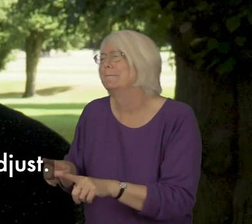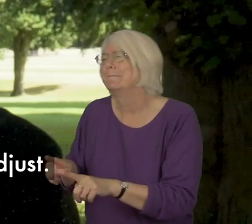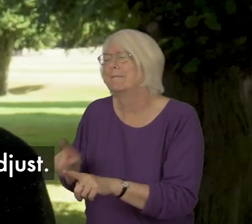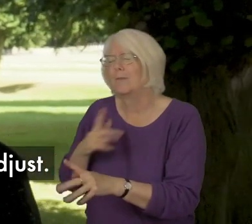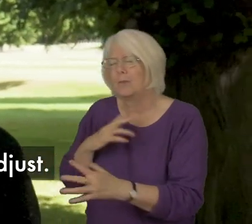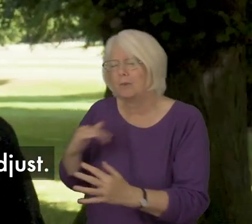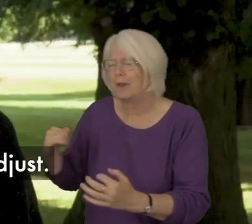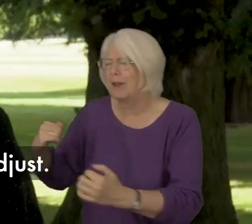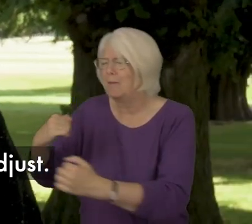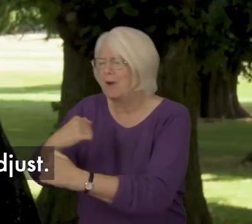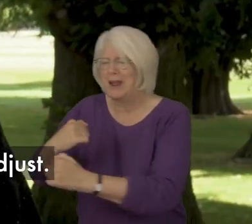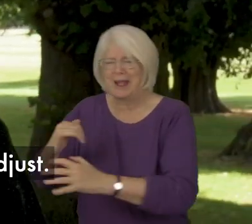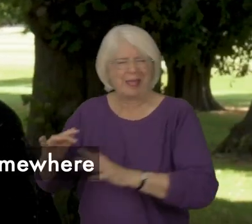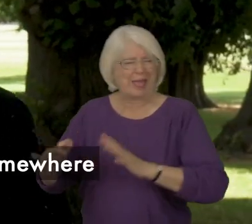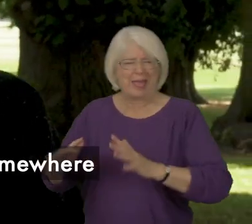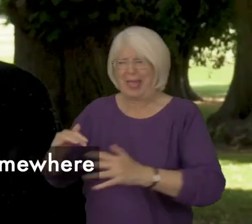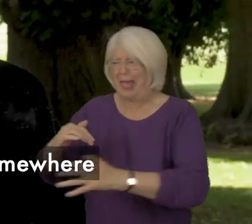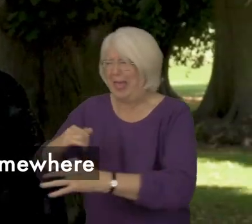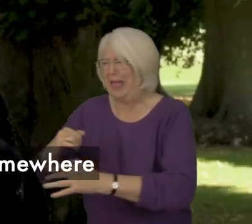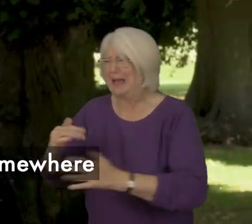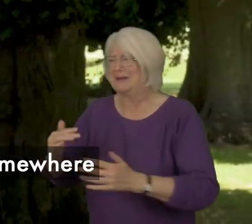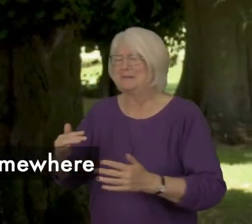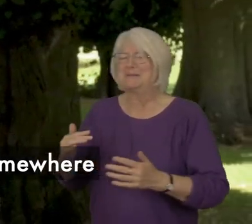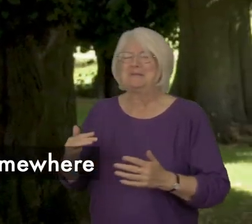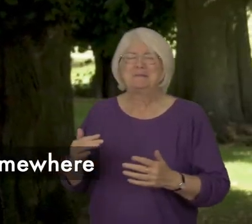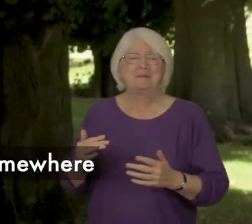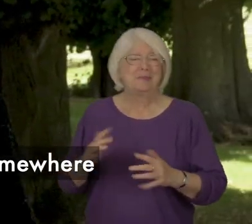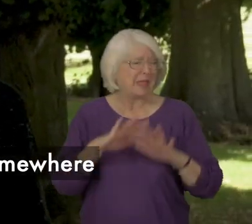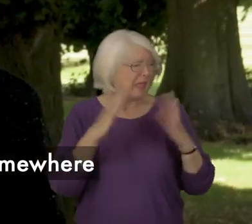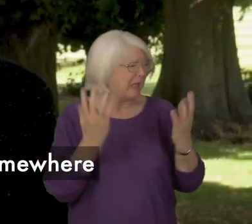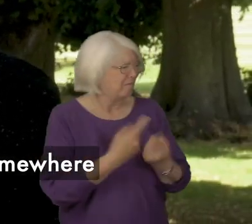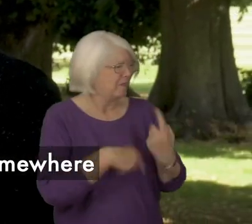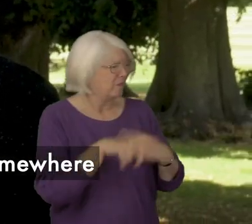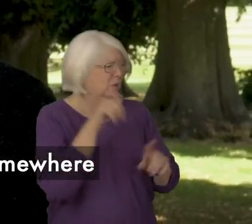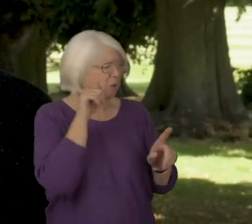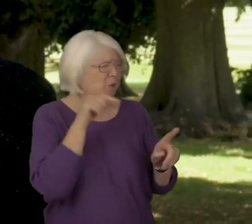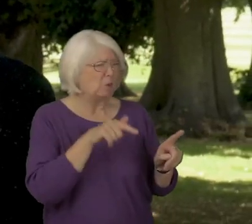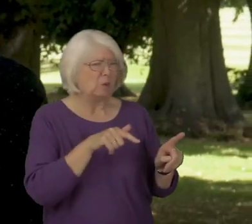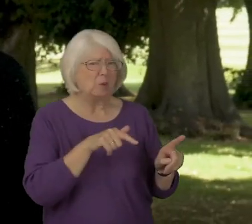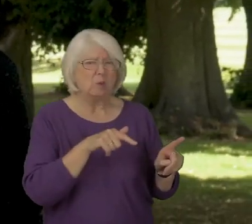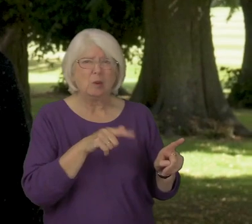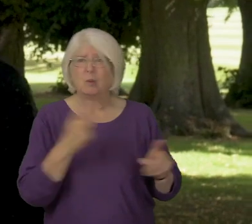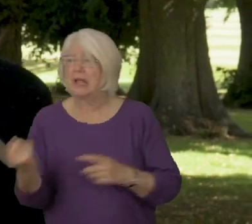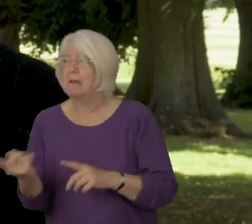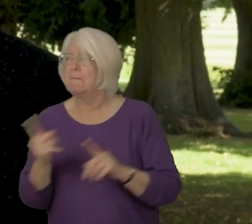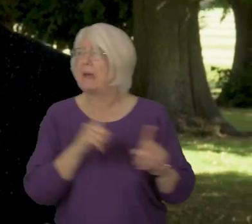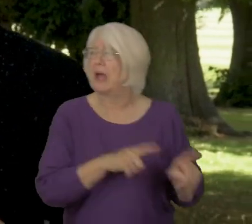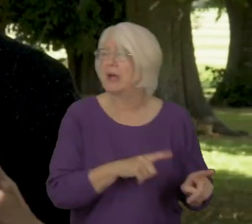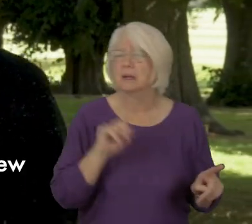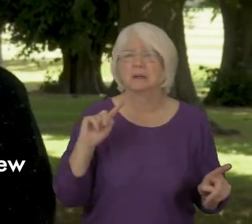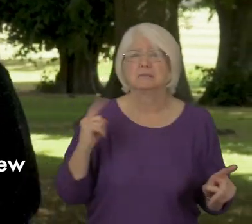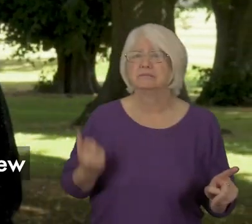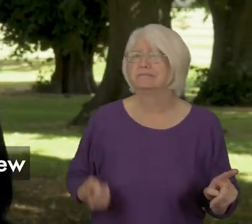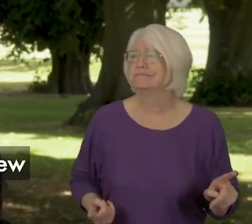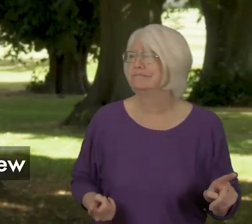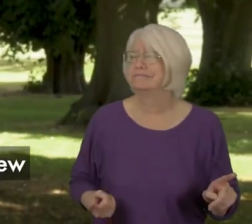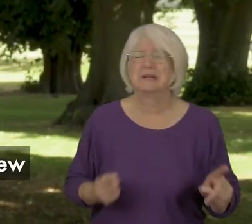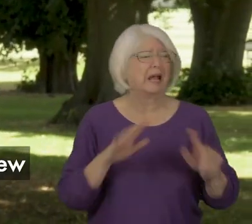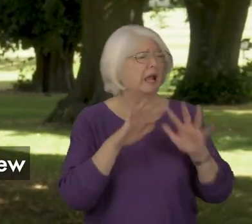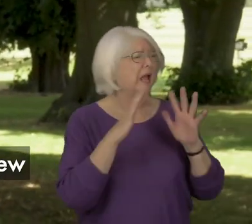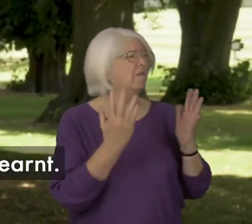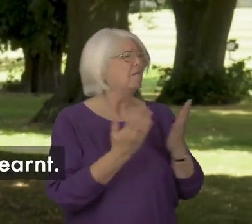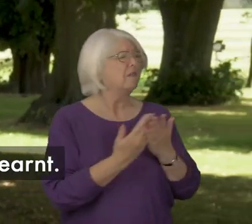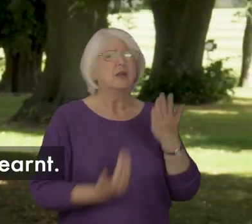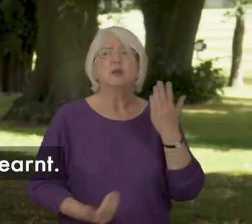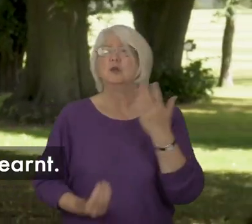how long it takes us to adjust. The world of everything we knew is somewhere we cannot return. The world of everything